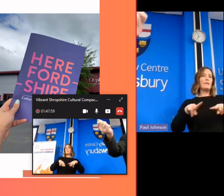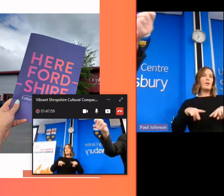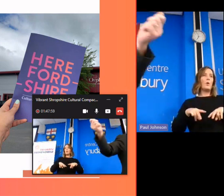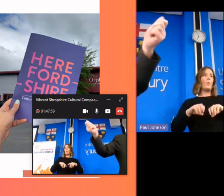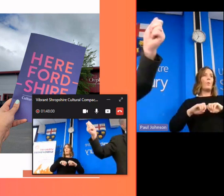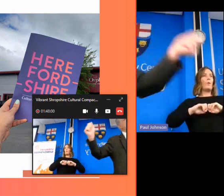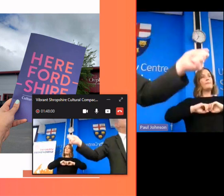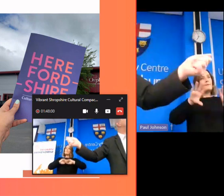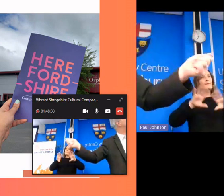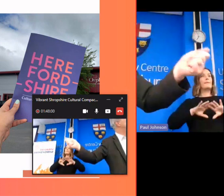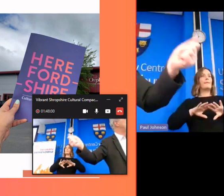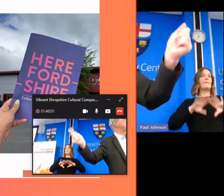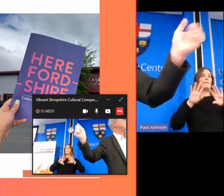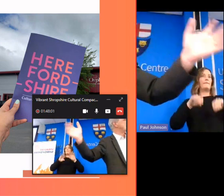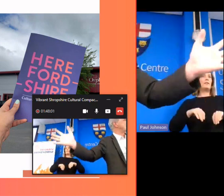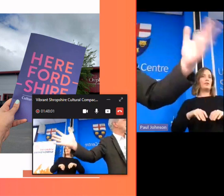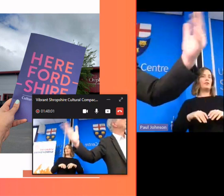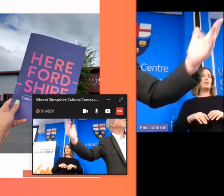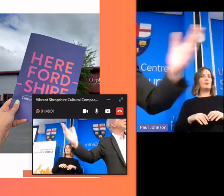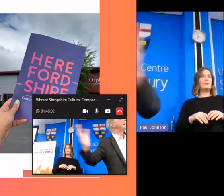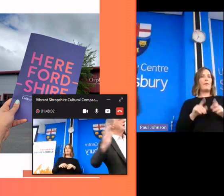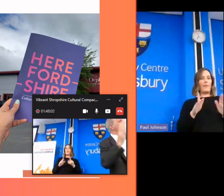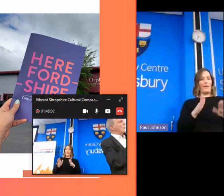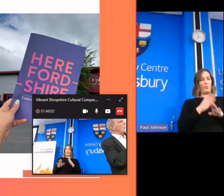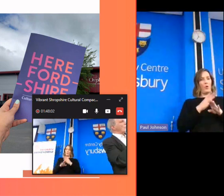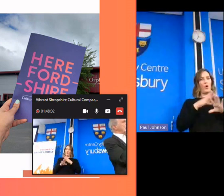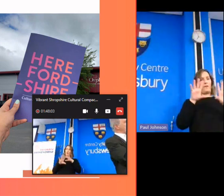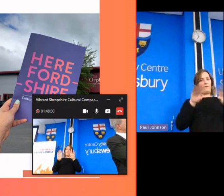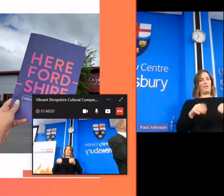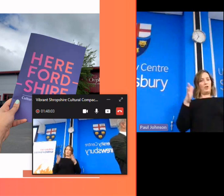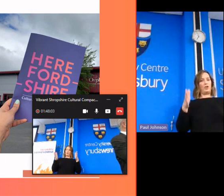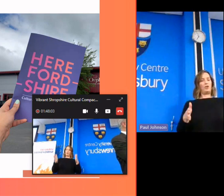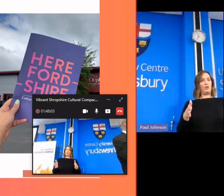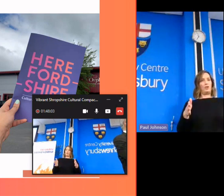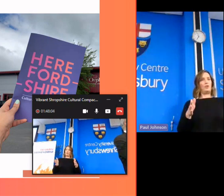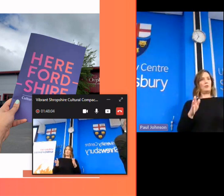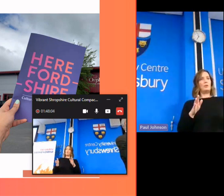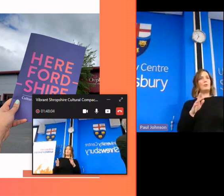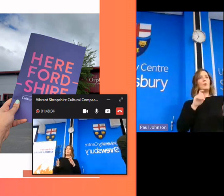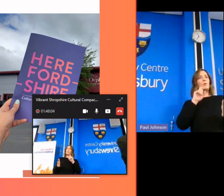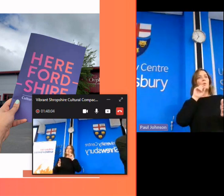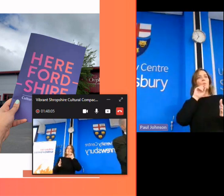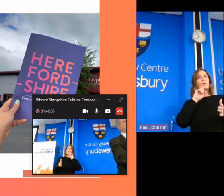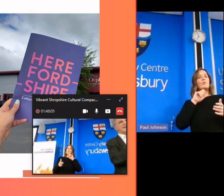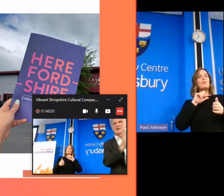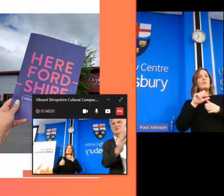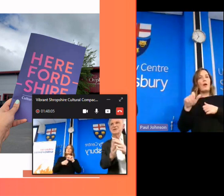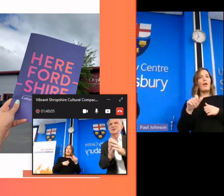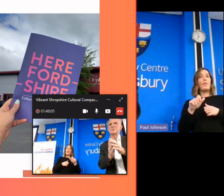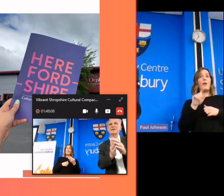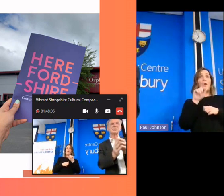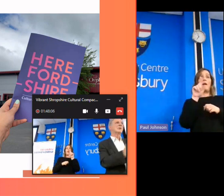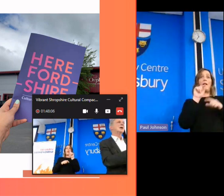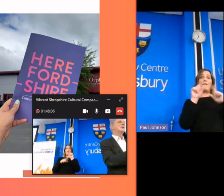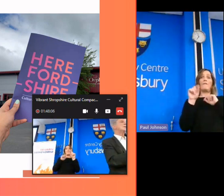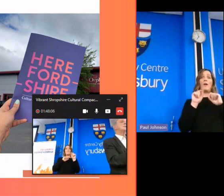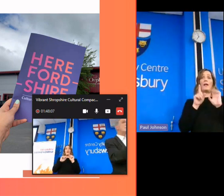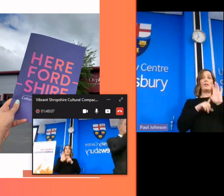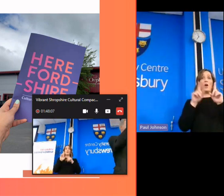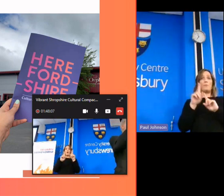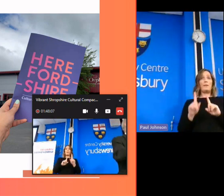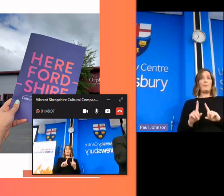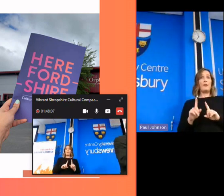a you know a improvisation from that this is what we would what we would then do is invite those young people